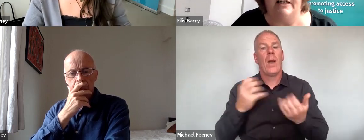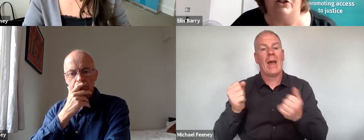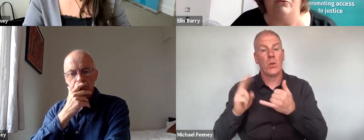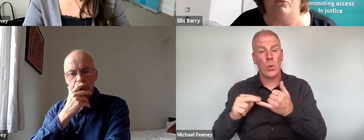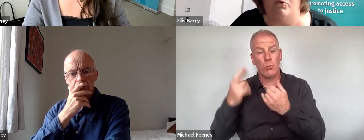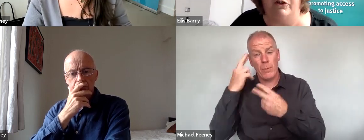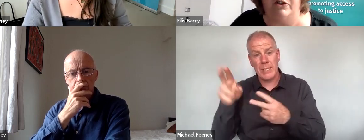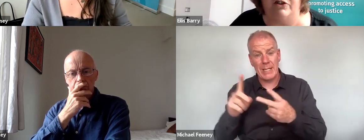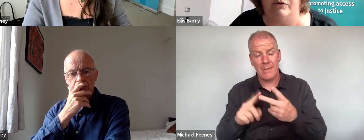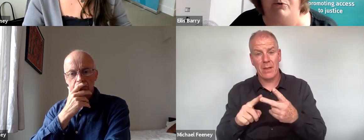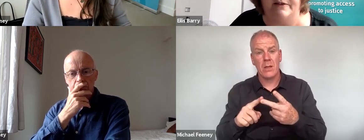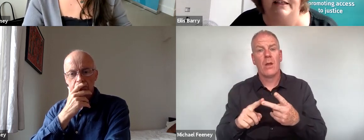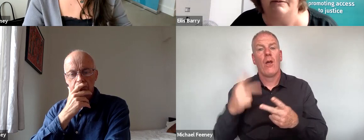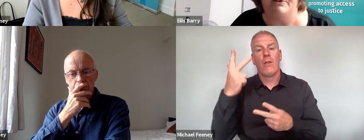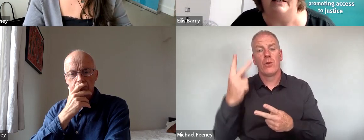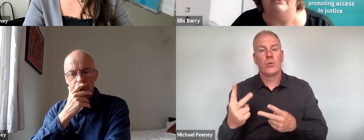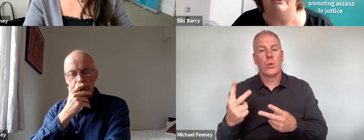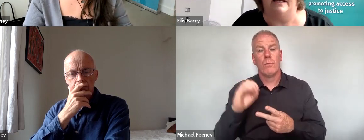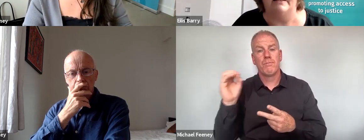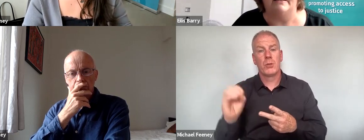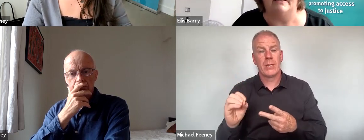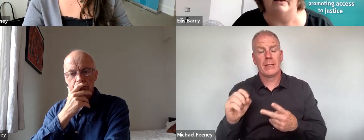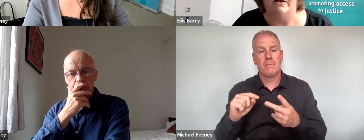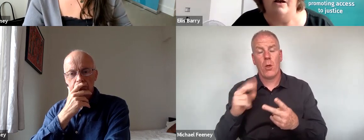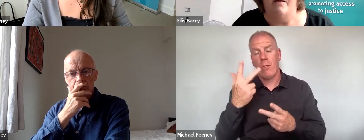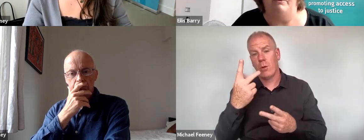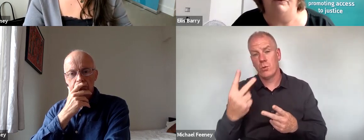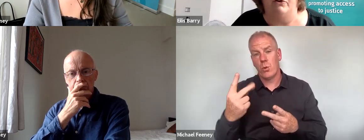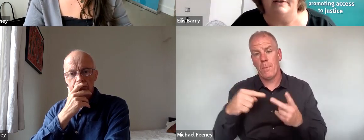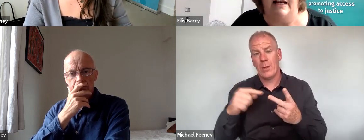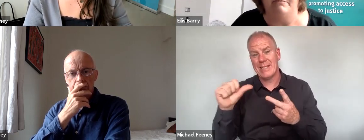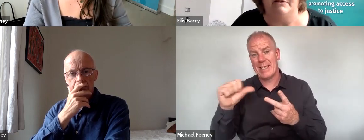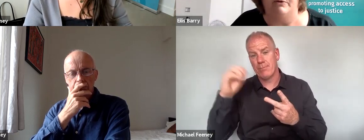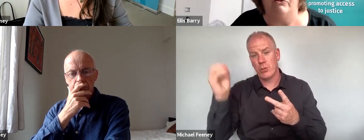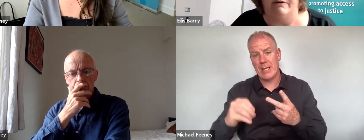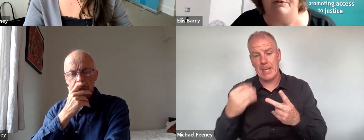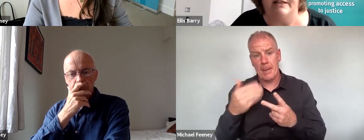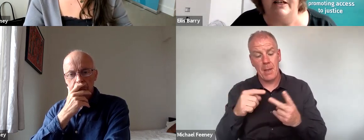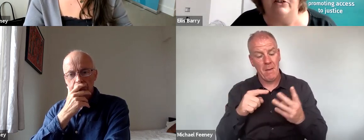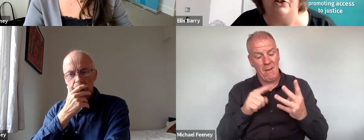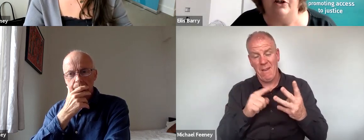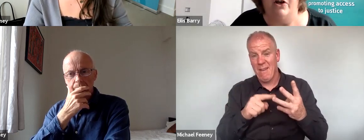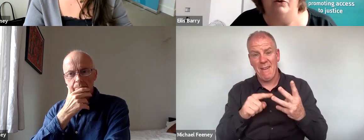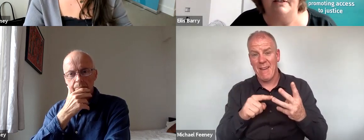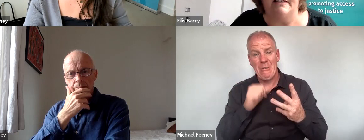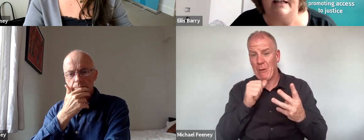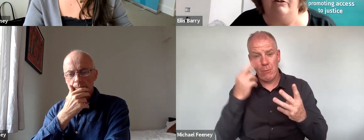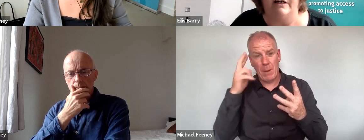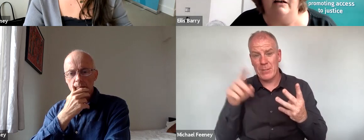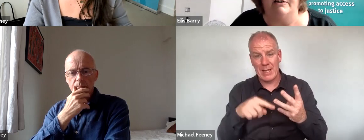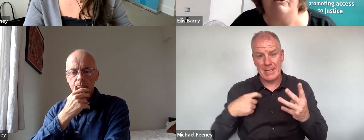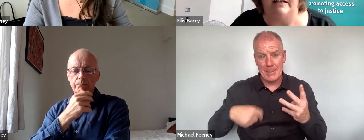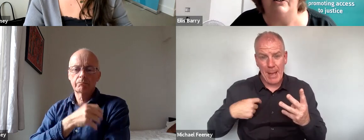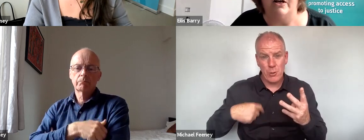representation won 32.6% of their cases. But for those claimants without representation, there was a